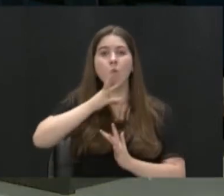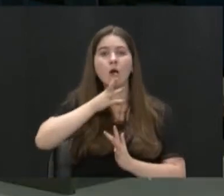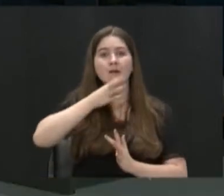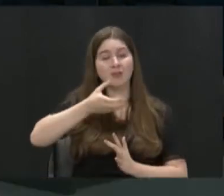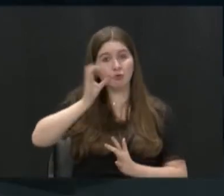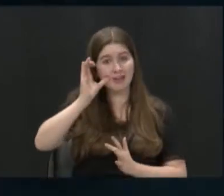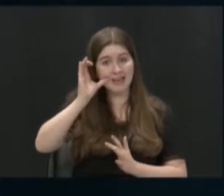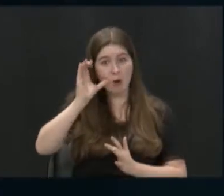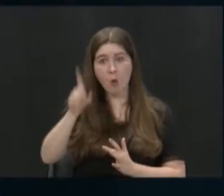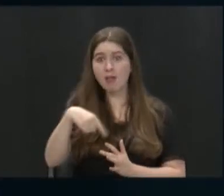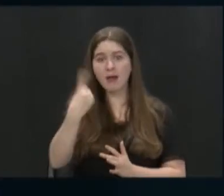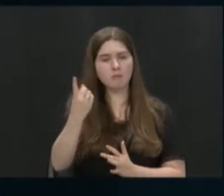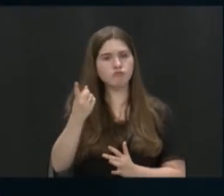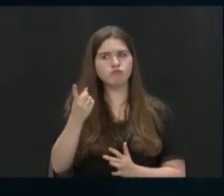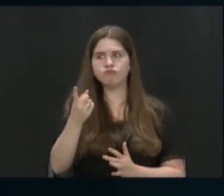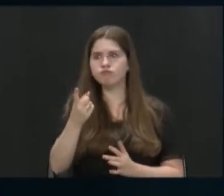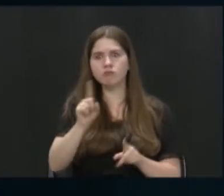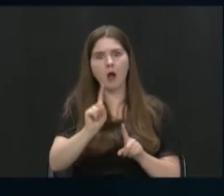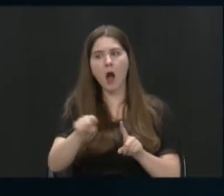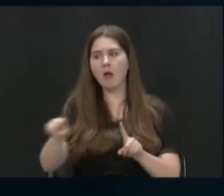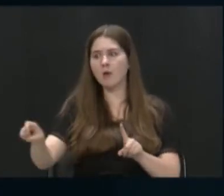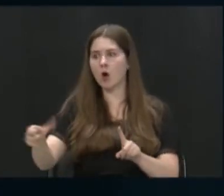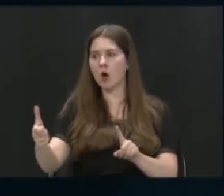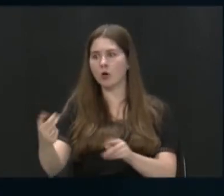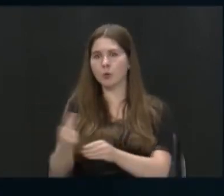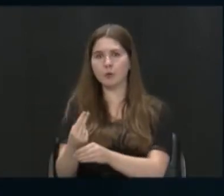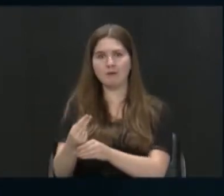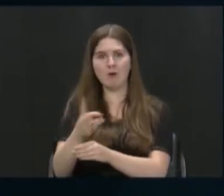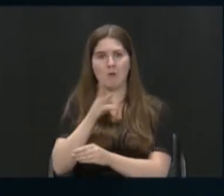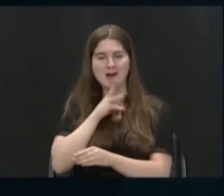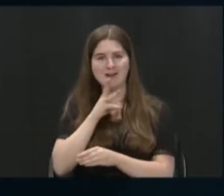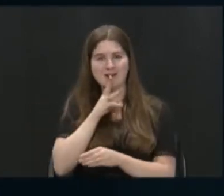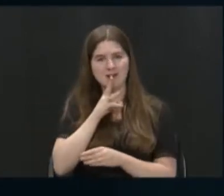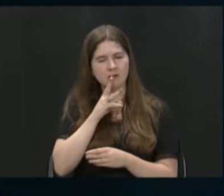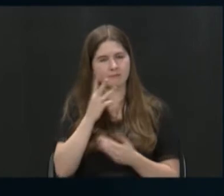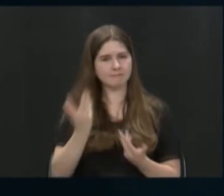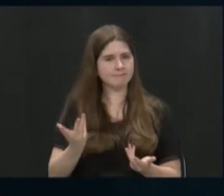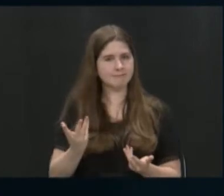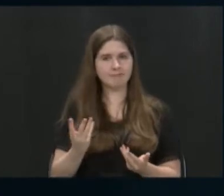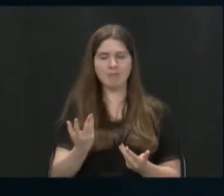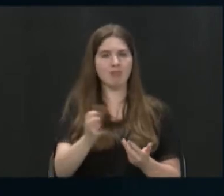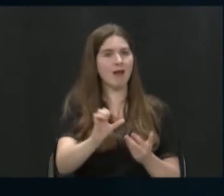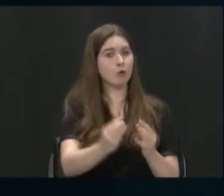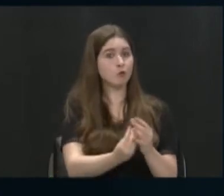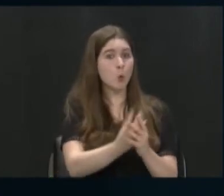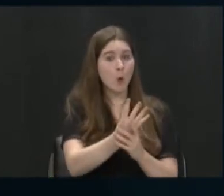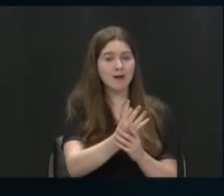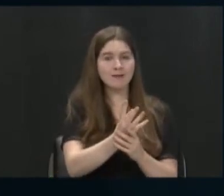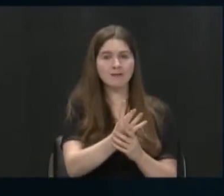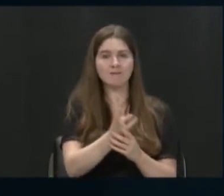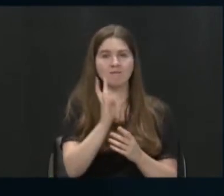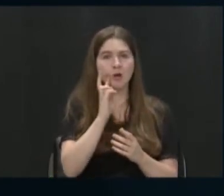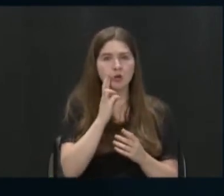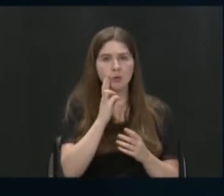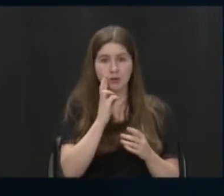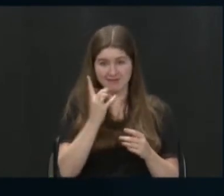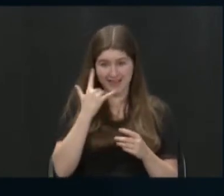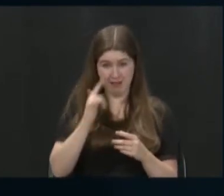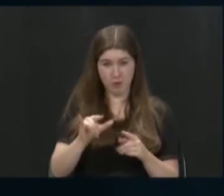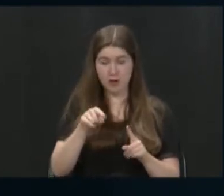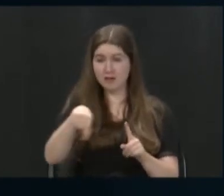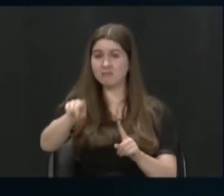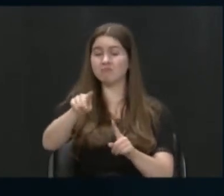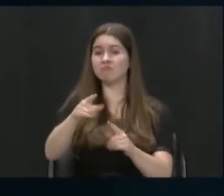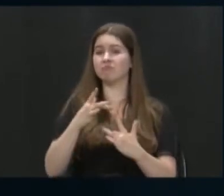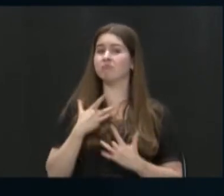things that we use water for naturally, right? And, of course, water is also useful in terms of growing the produce that California is so well-known for